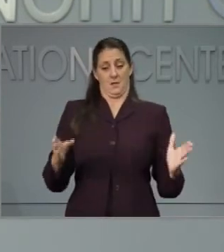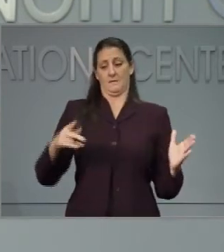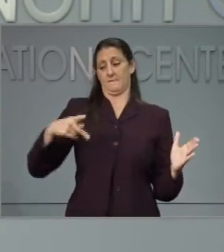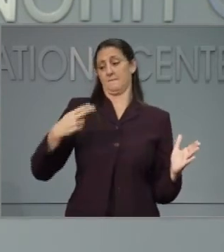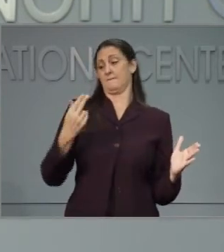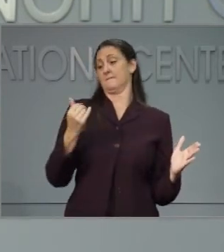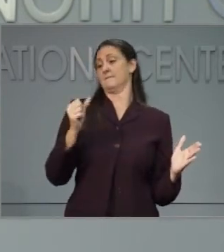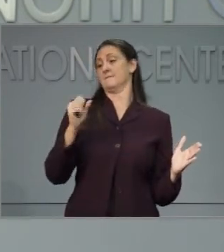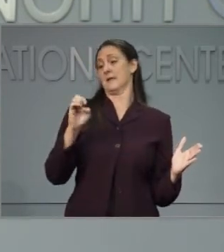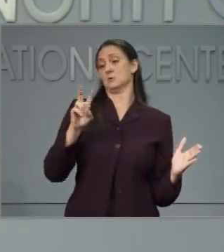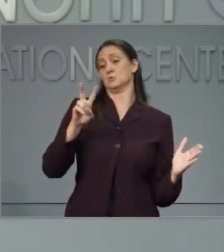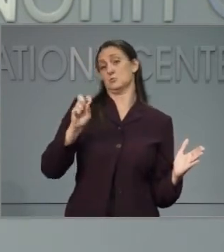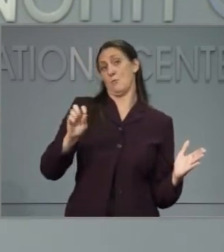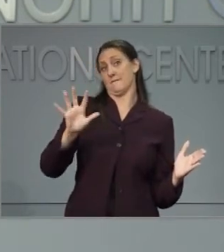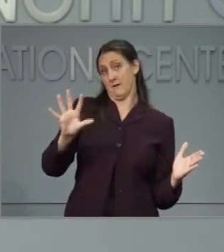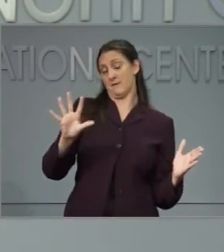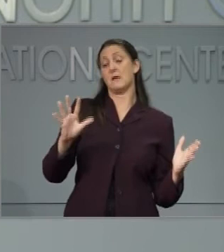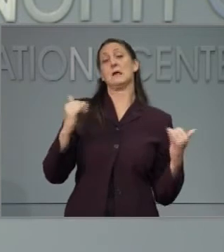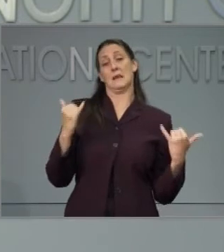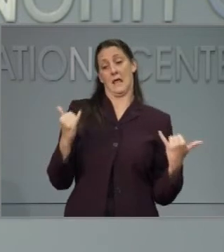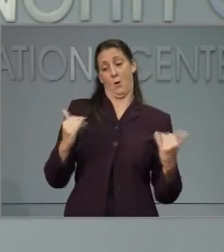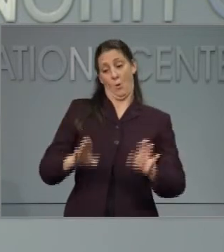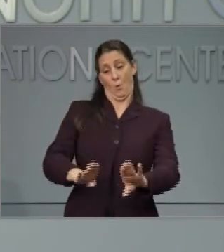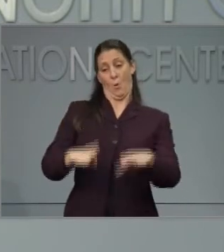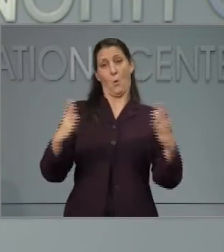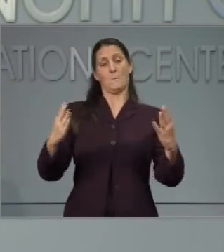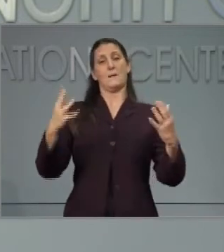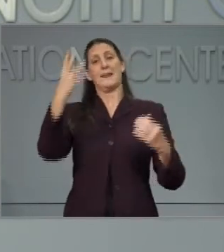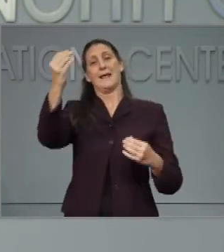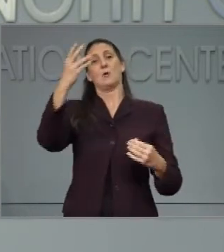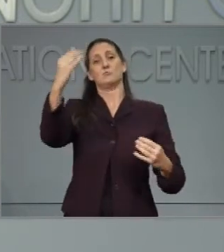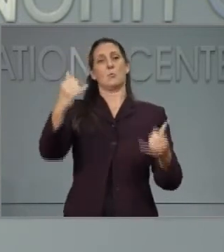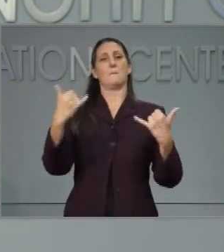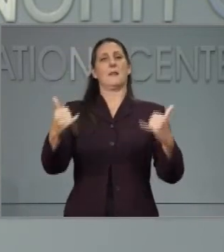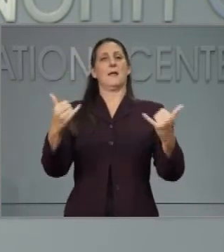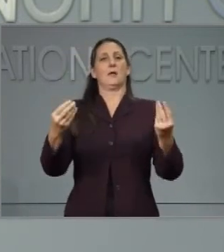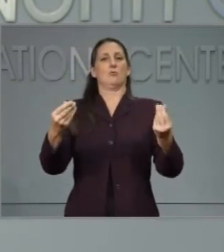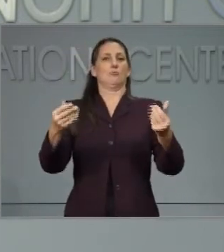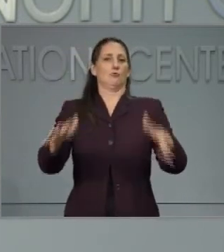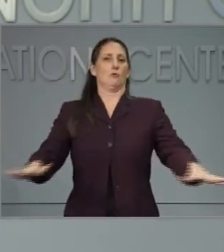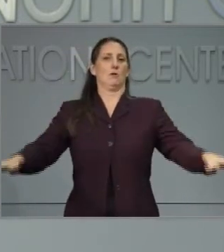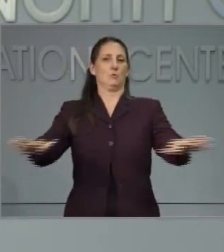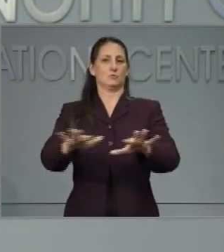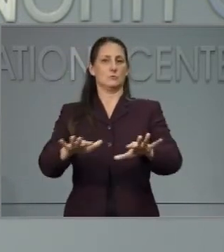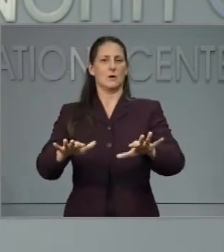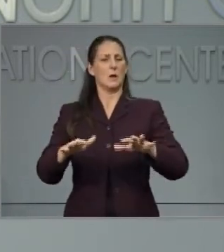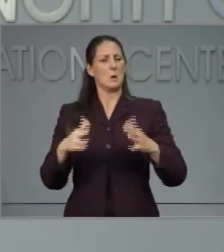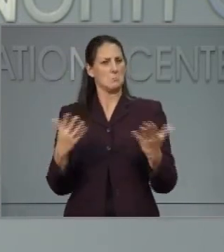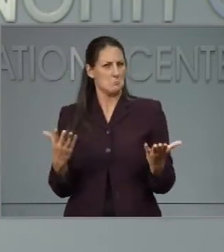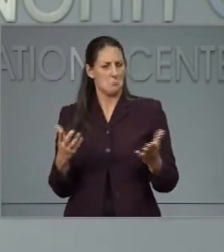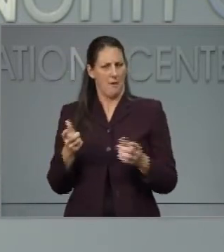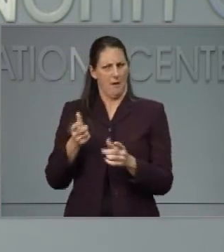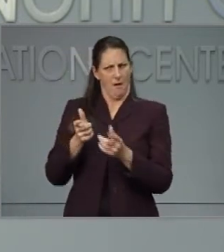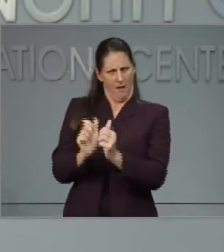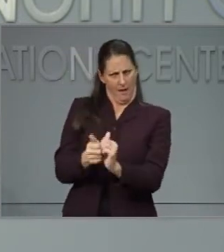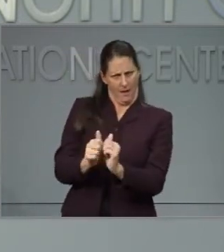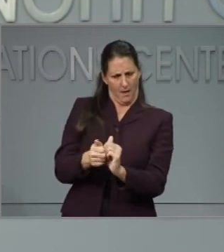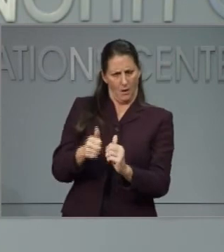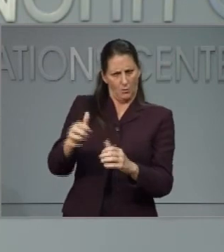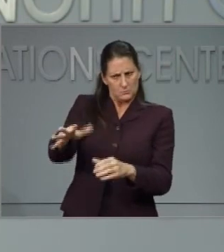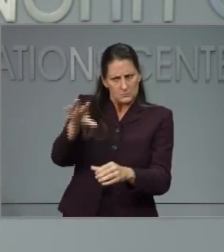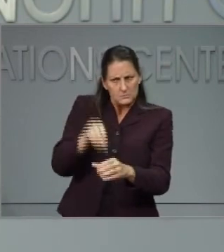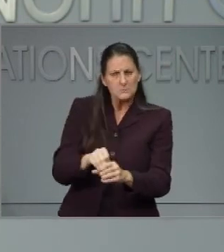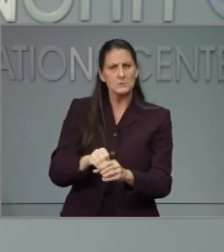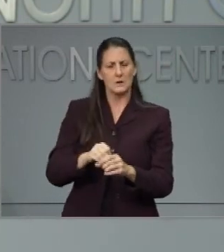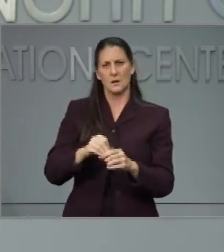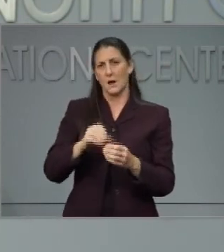opening playgrounds. How does this affect both, I guess, college athletics and, I guess, club and